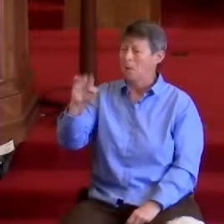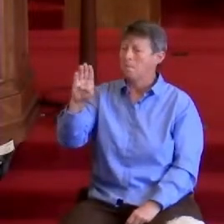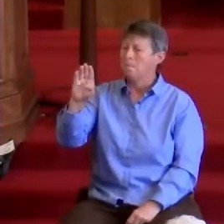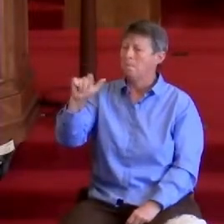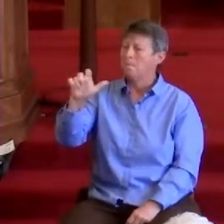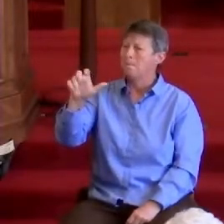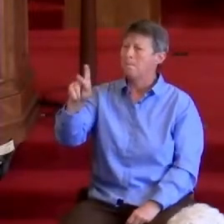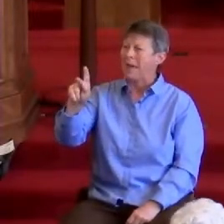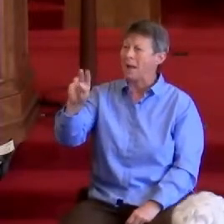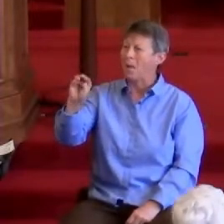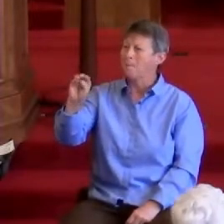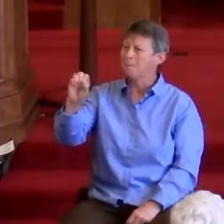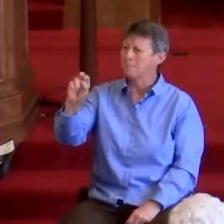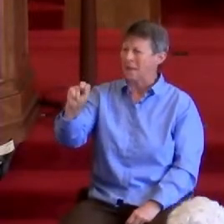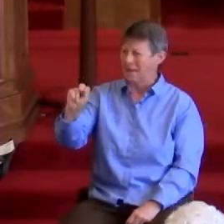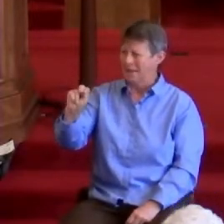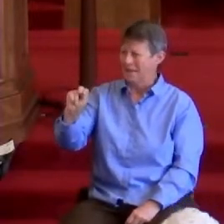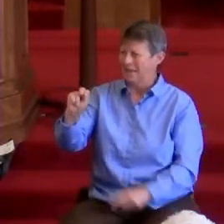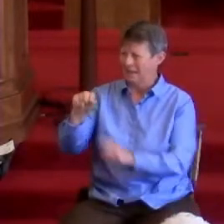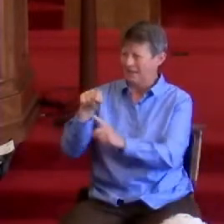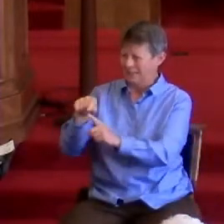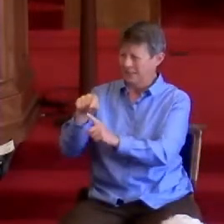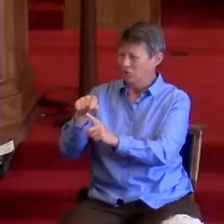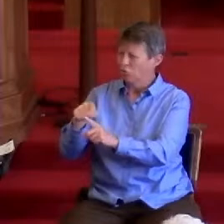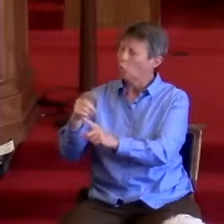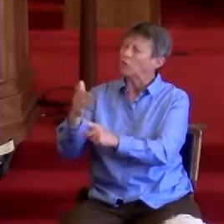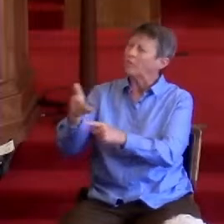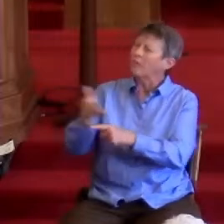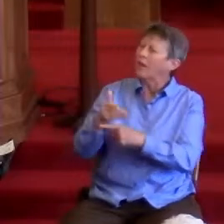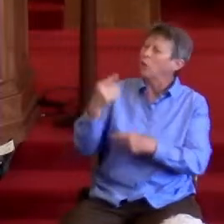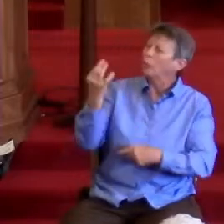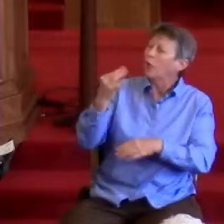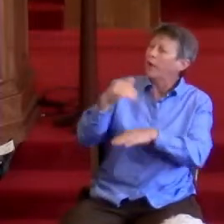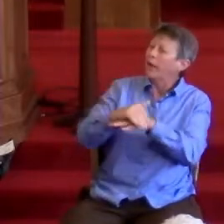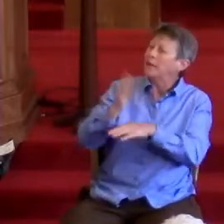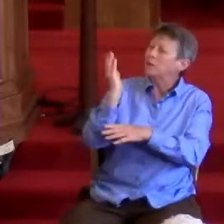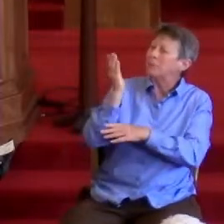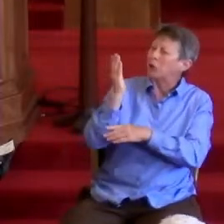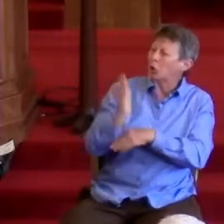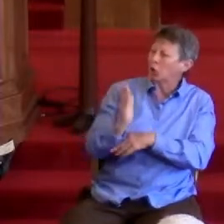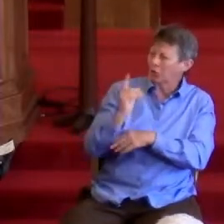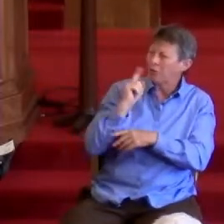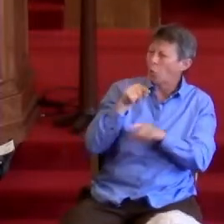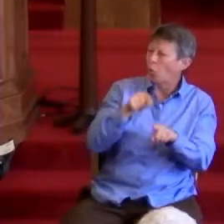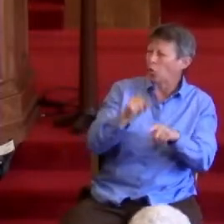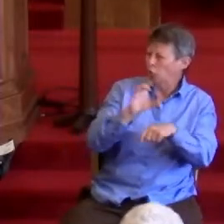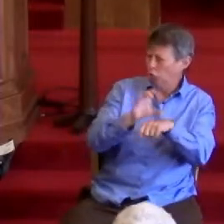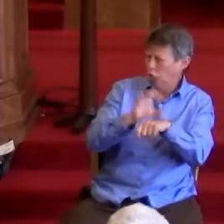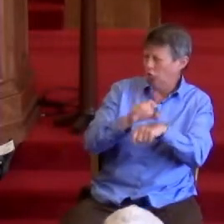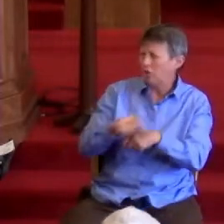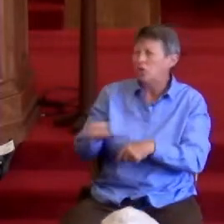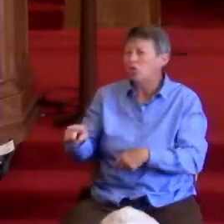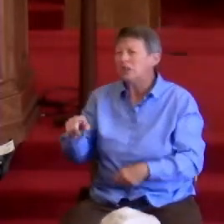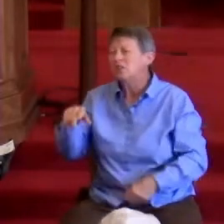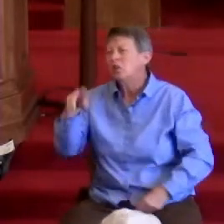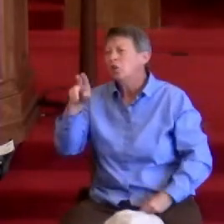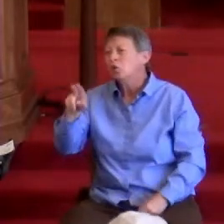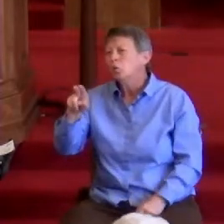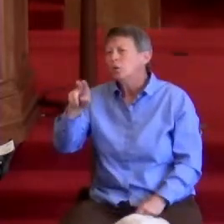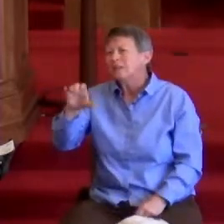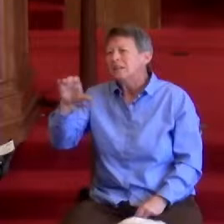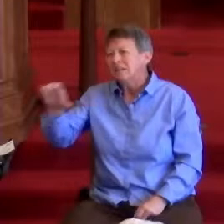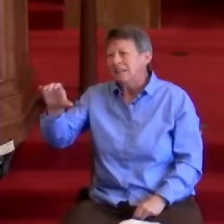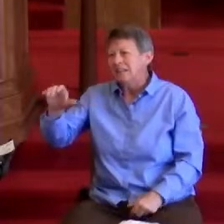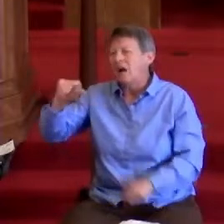Now, Reverend Tracy Blackman is a name you should know. She is the United Church of Christ Associate General Minister